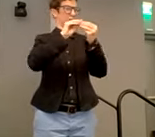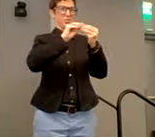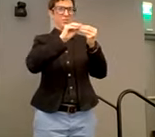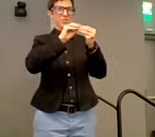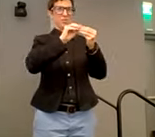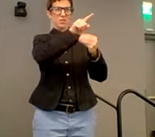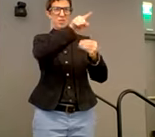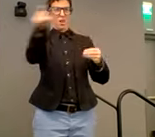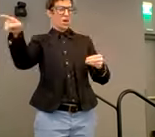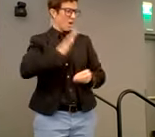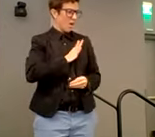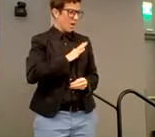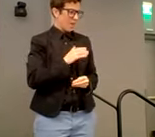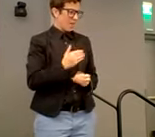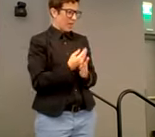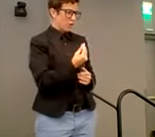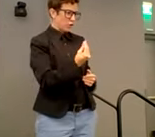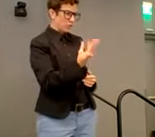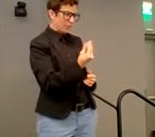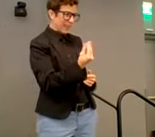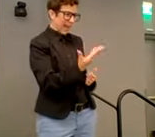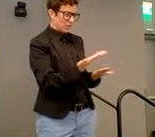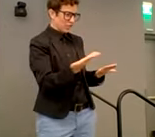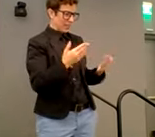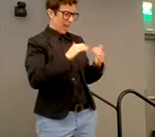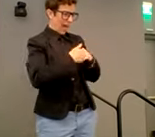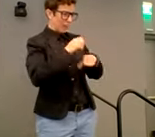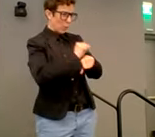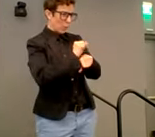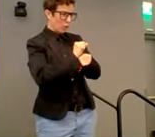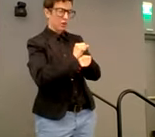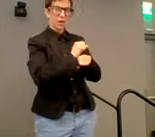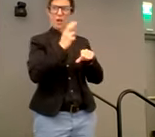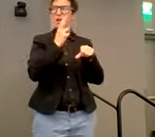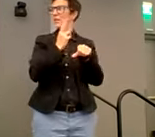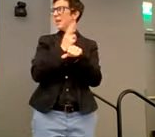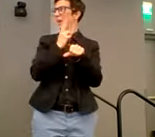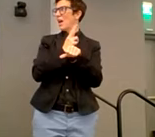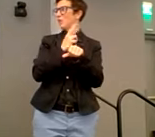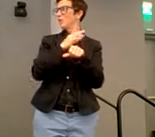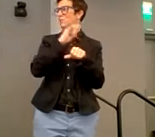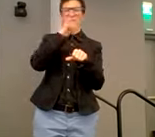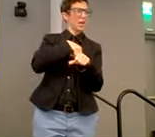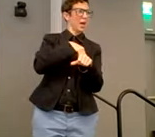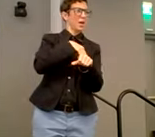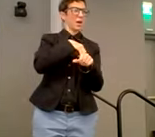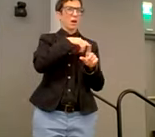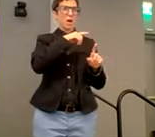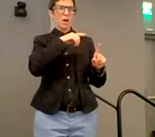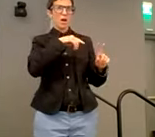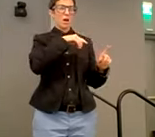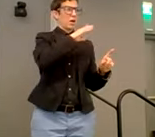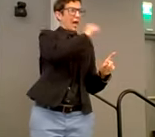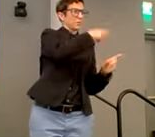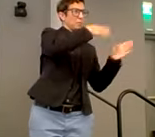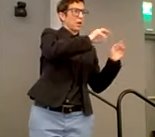look at this new flash thing. Can, can you use that film? I was my go-to person that mass commission for the blind.